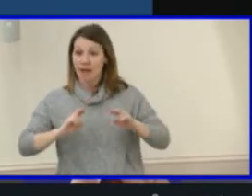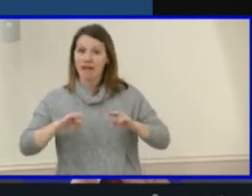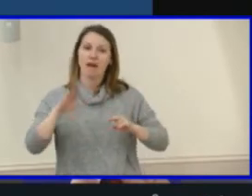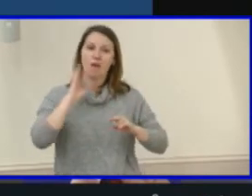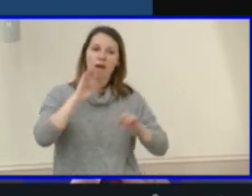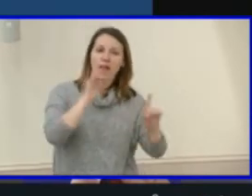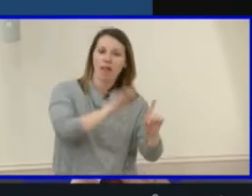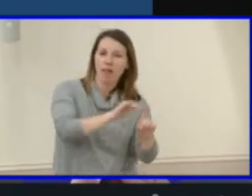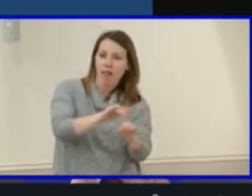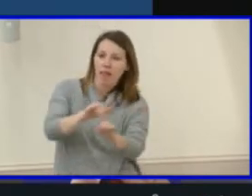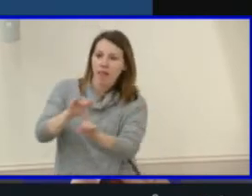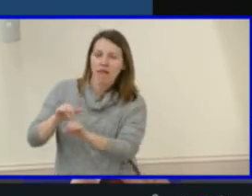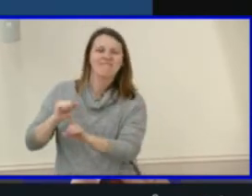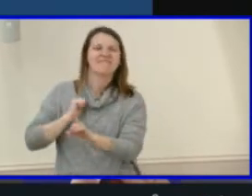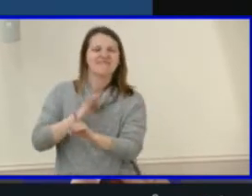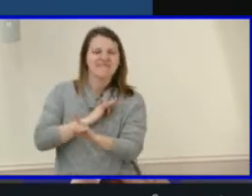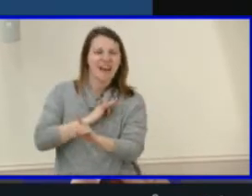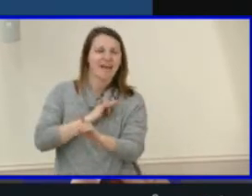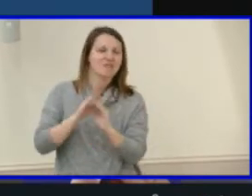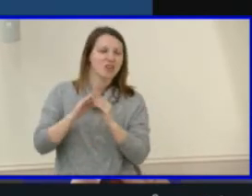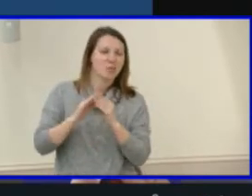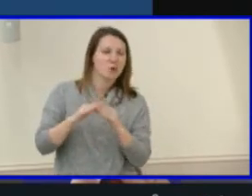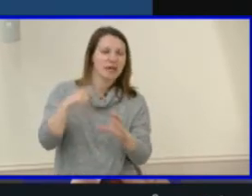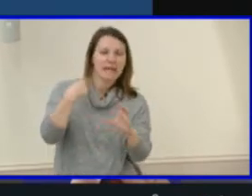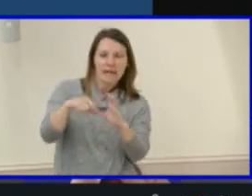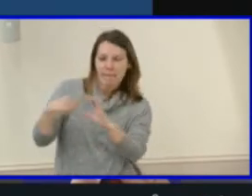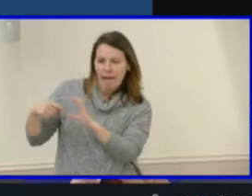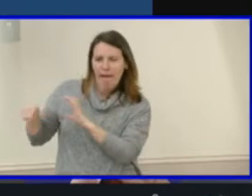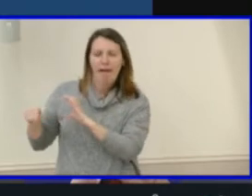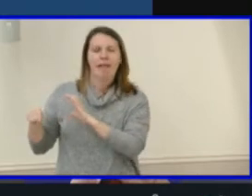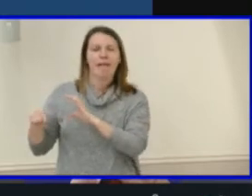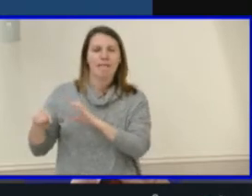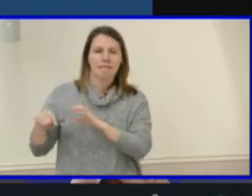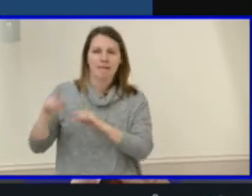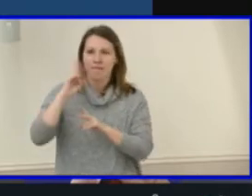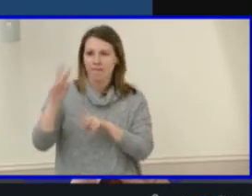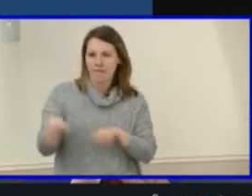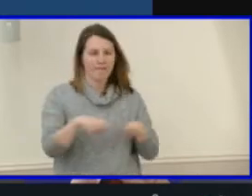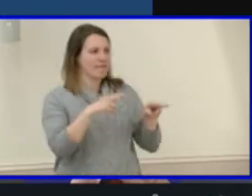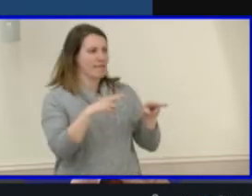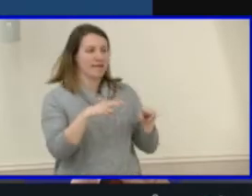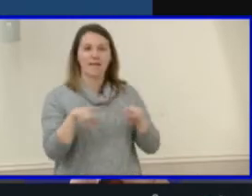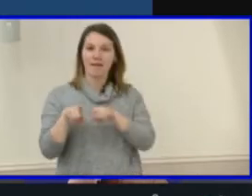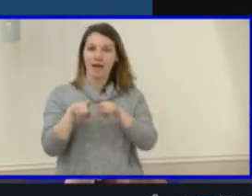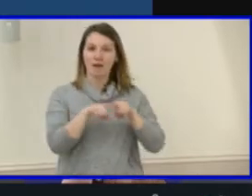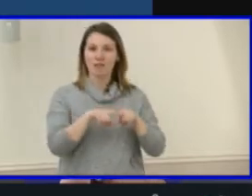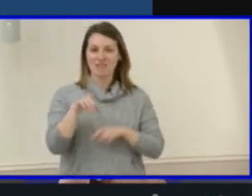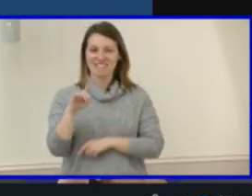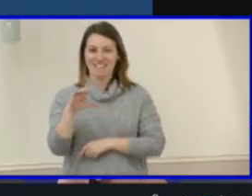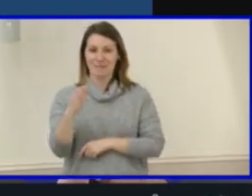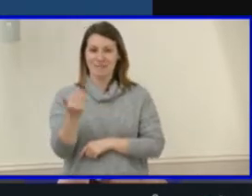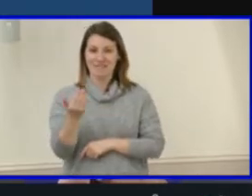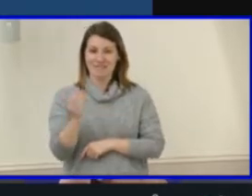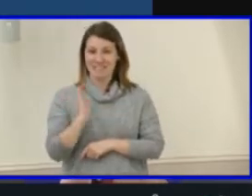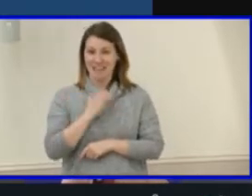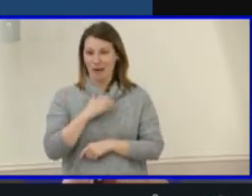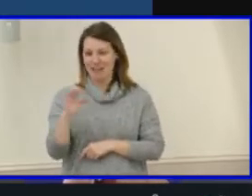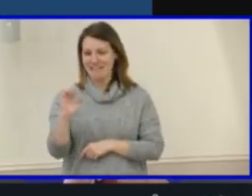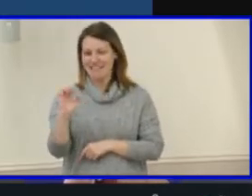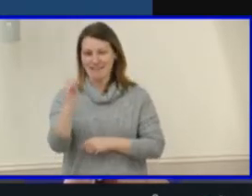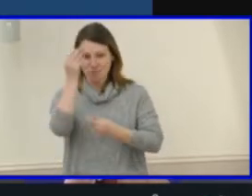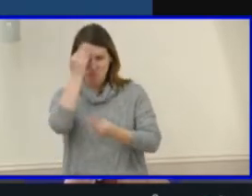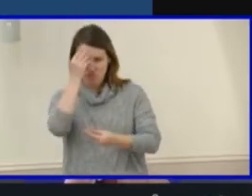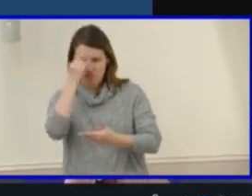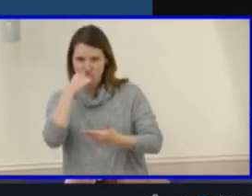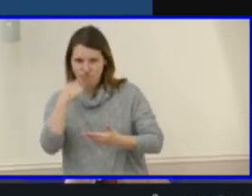this through staff and community email messages. The December 15th issue of our e-newsletter, also a media release and social